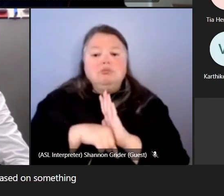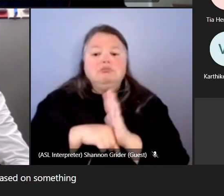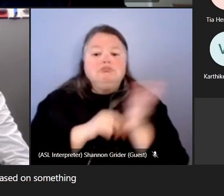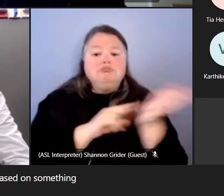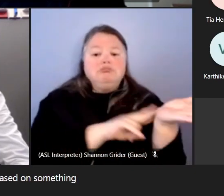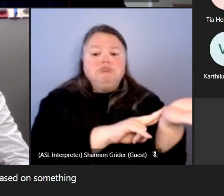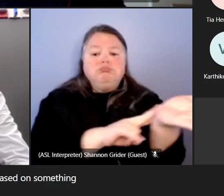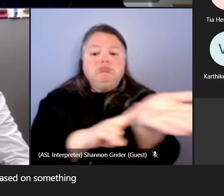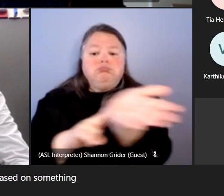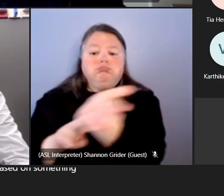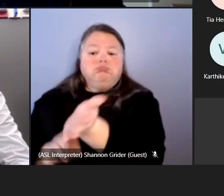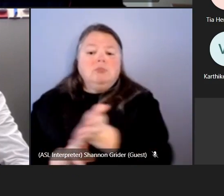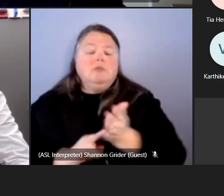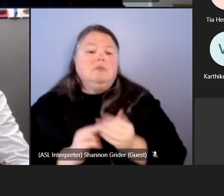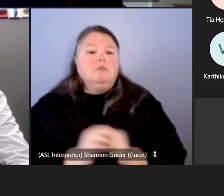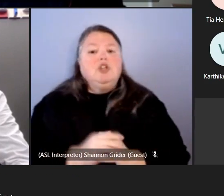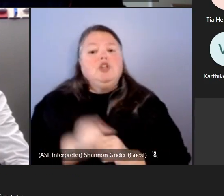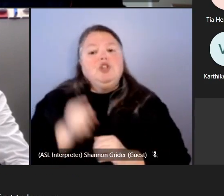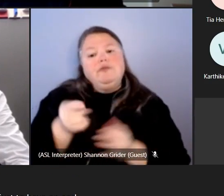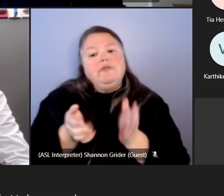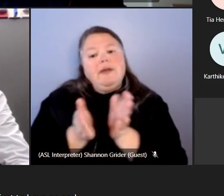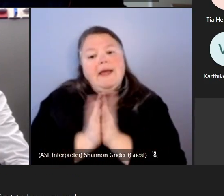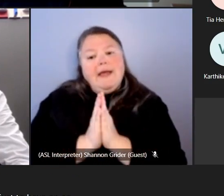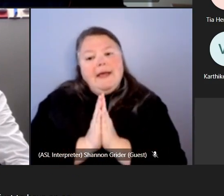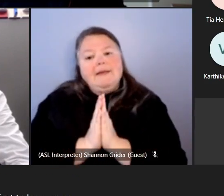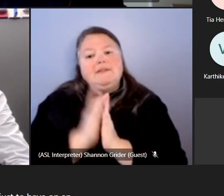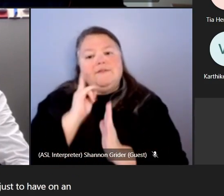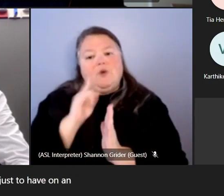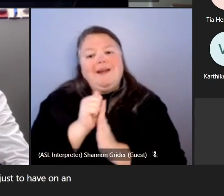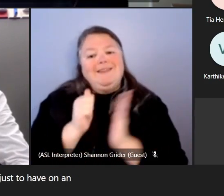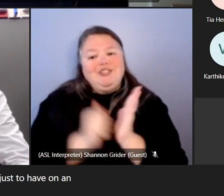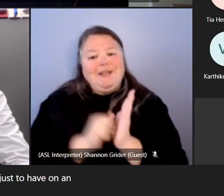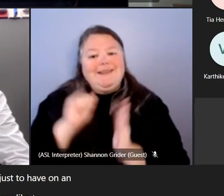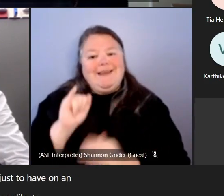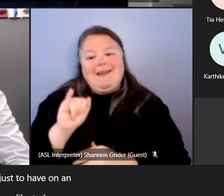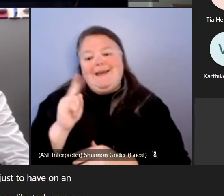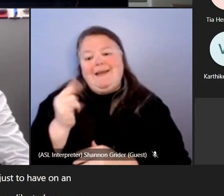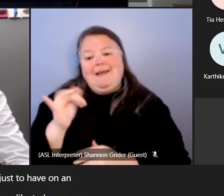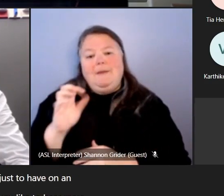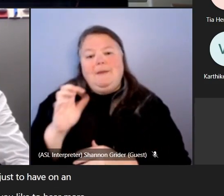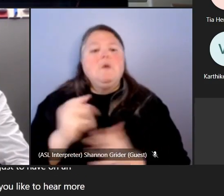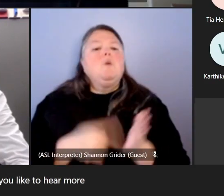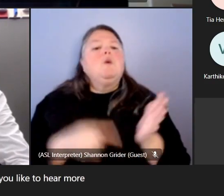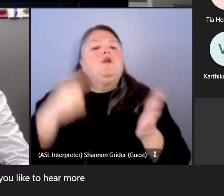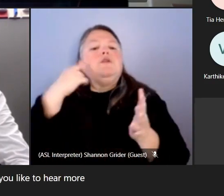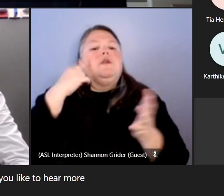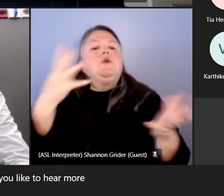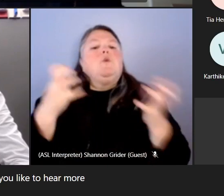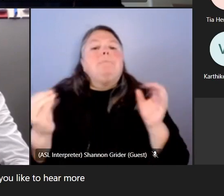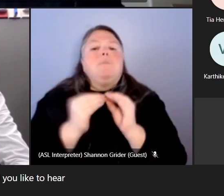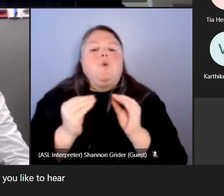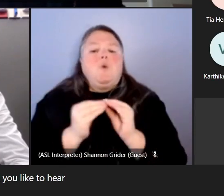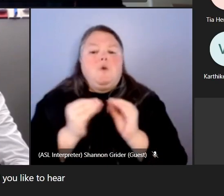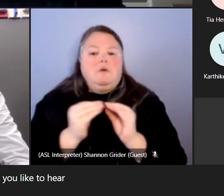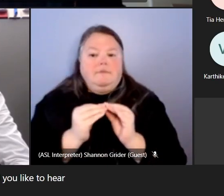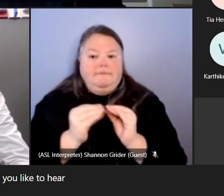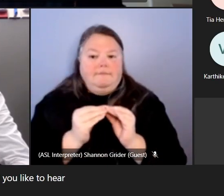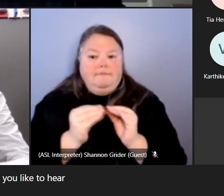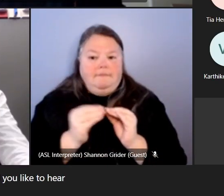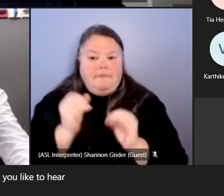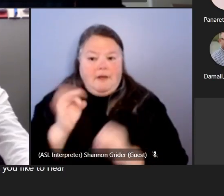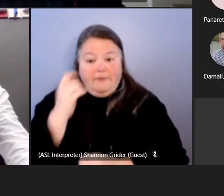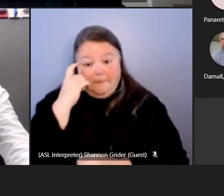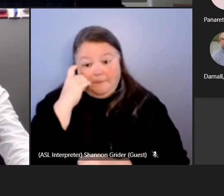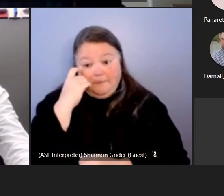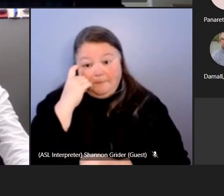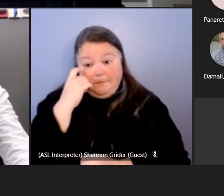you've asked for smaller you know just to have on an agenda as an agenda item what would you like to hear more of and learn more about so